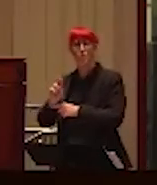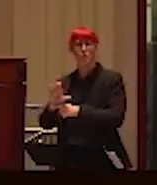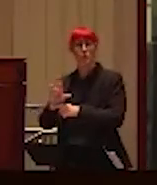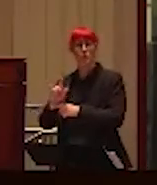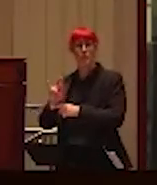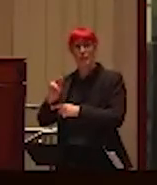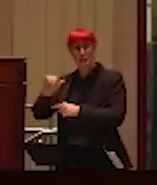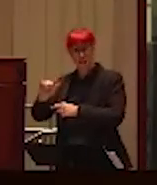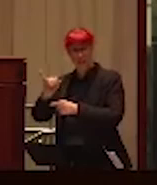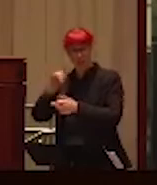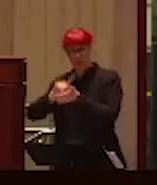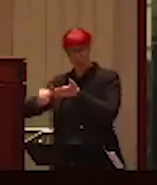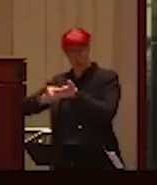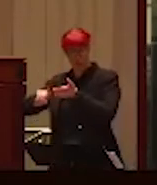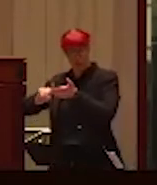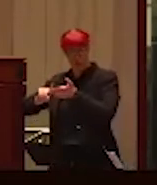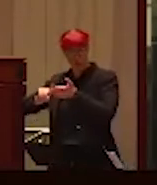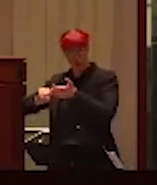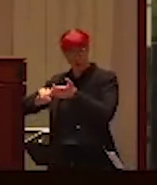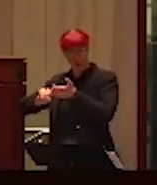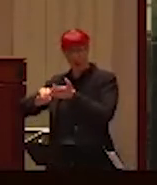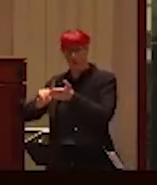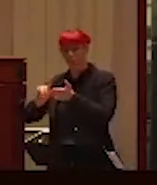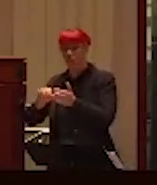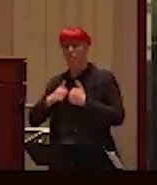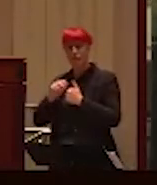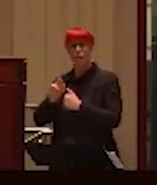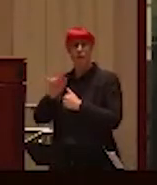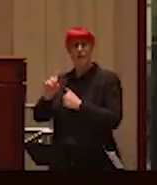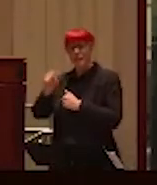masculinities in the lived realities of men.